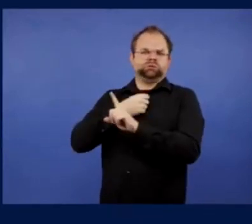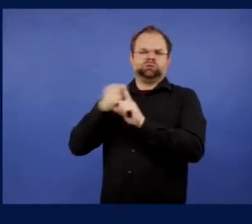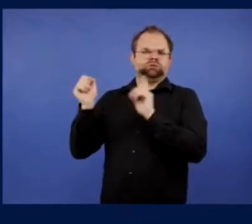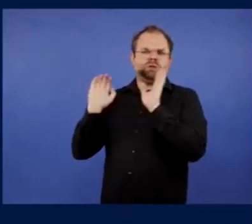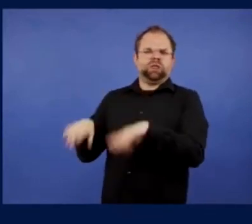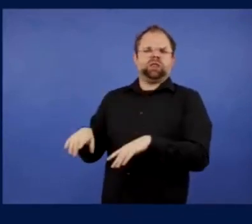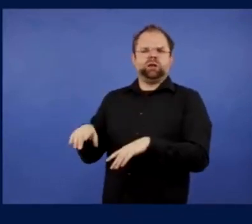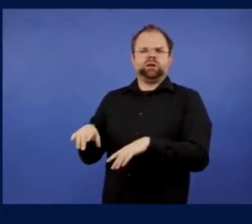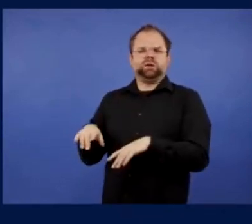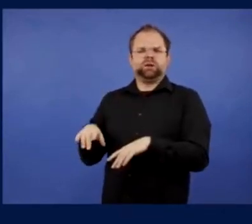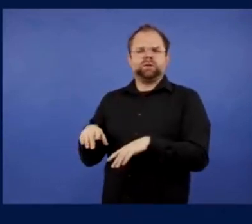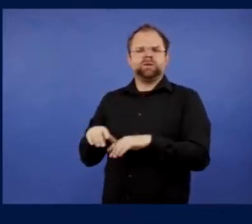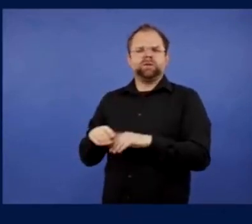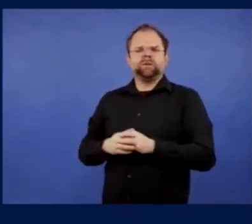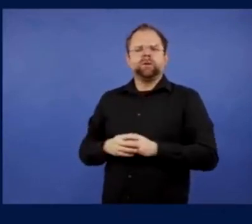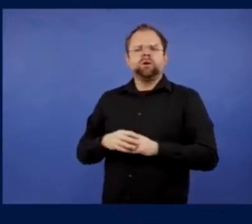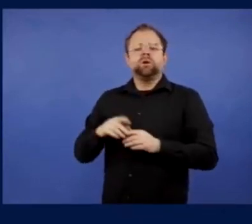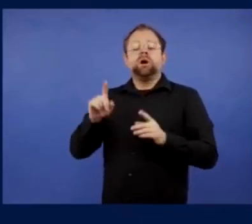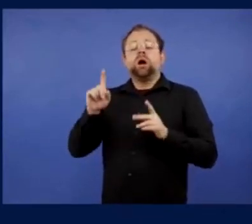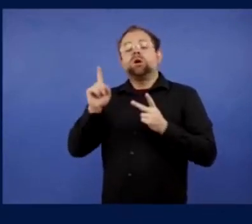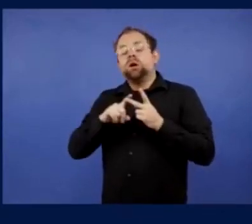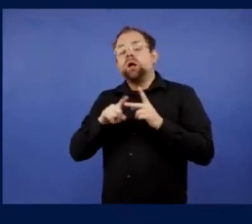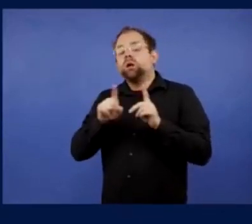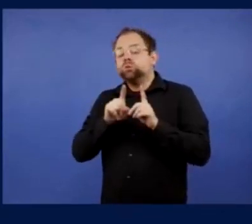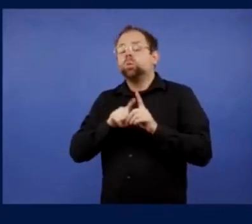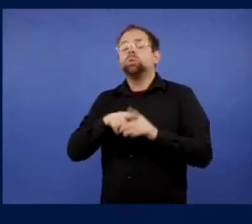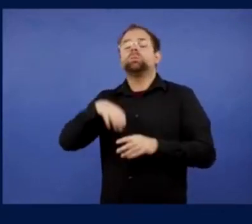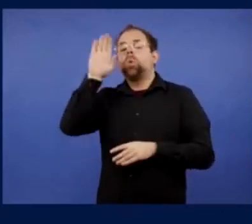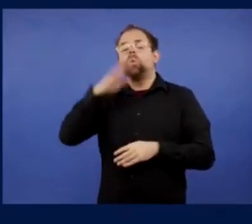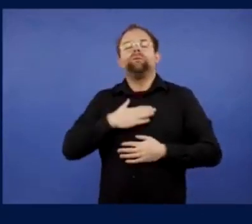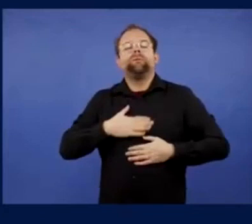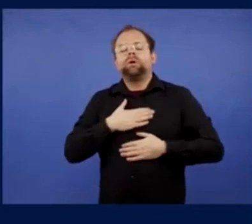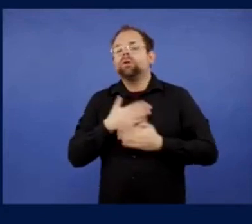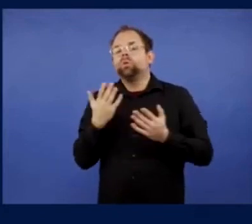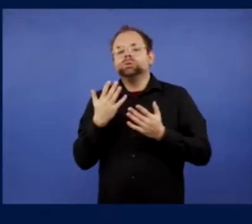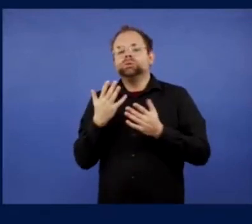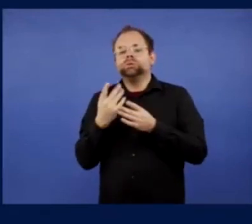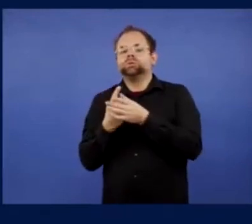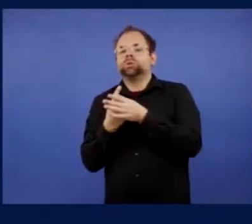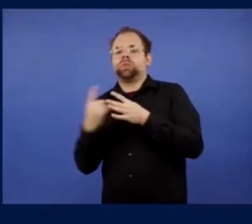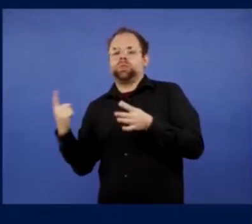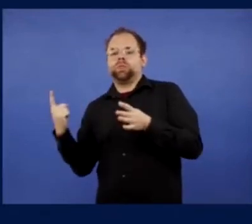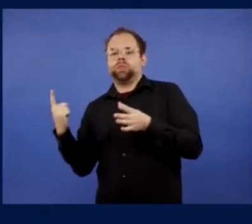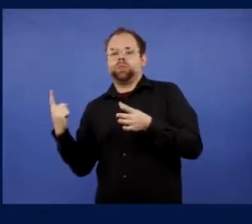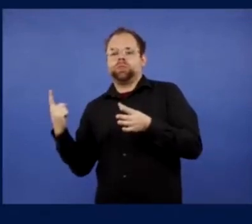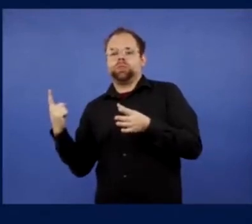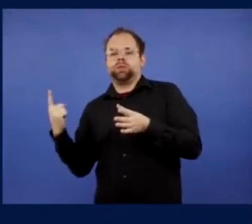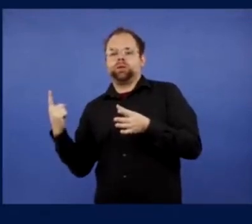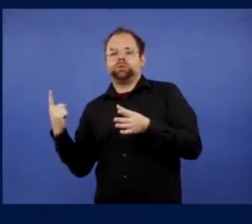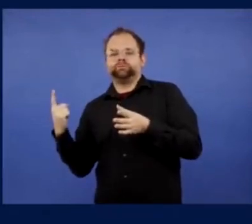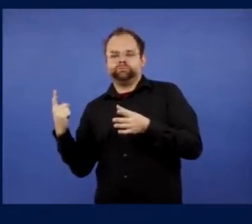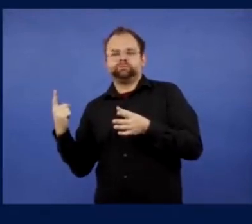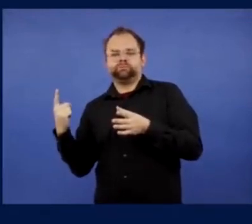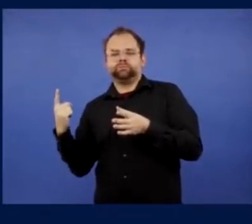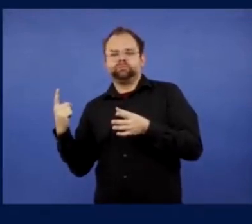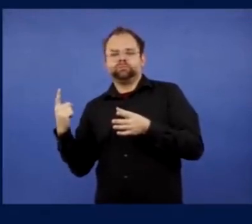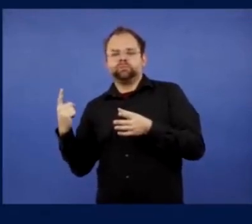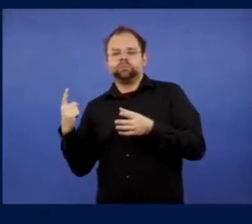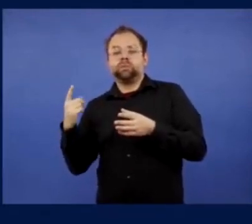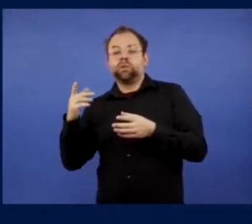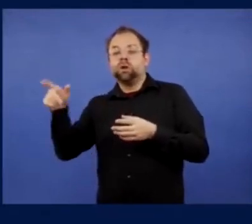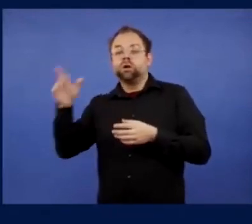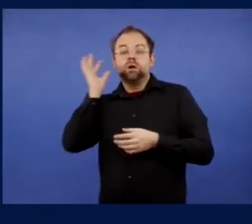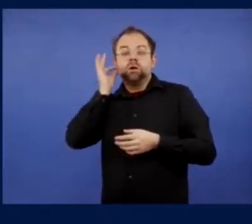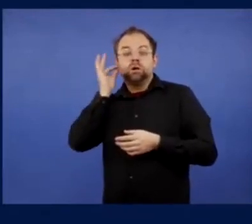to sit in a home end. They should be able to sit with the away supporters, especially if they've got family members in that, in that end.